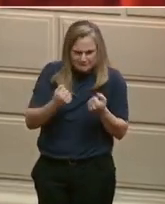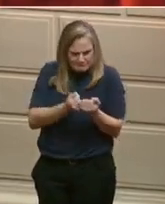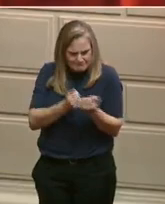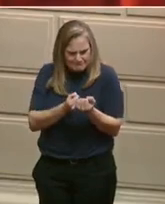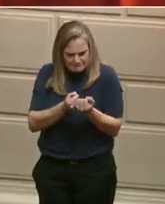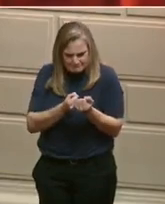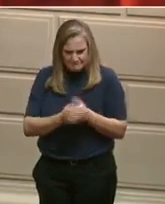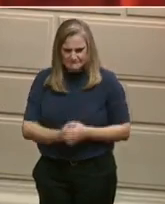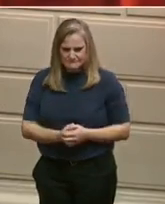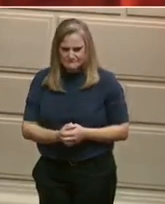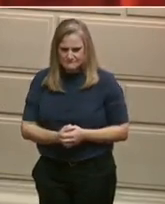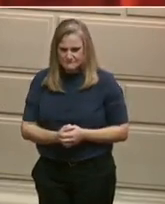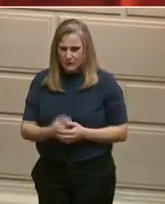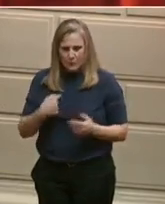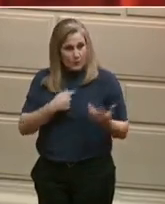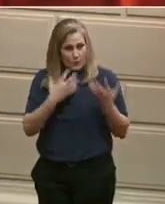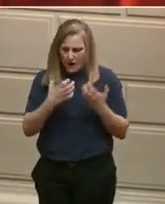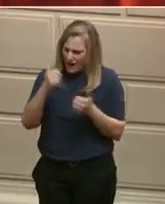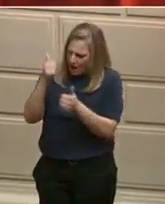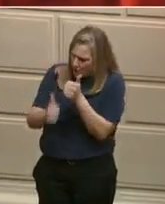every day, learning matters. all teachers, we're you.